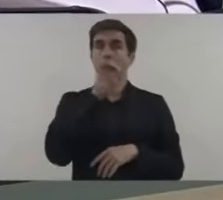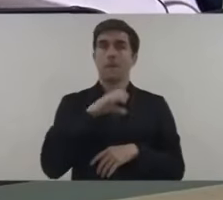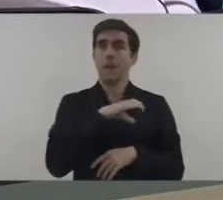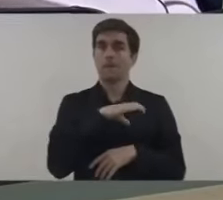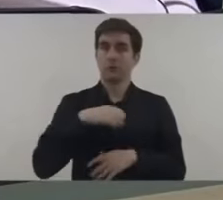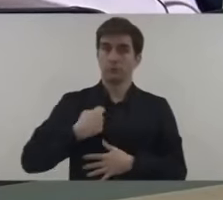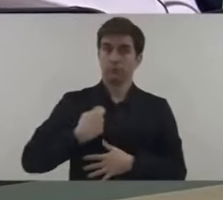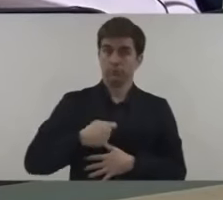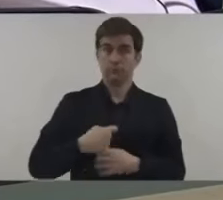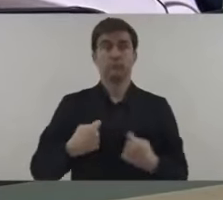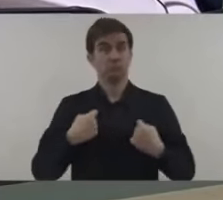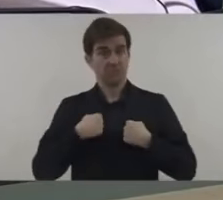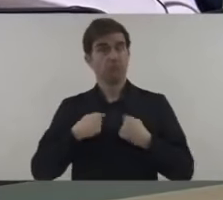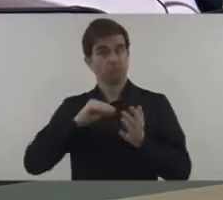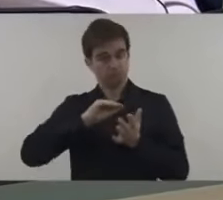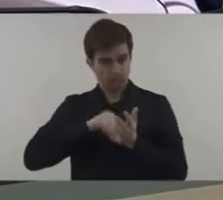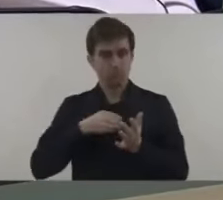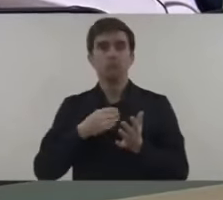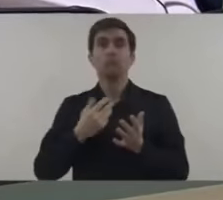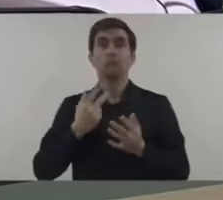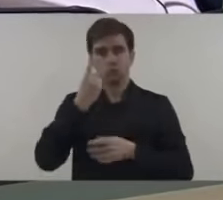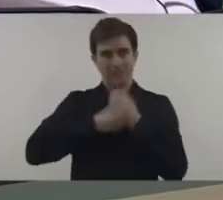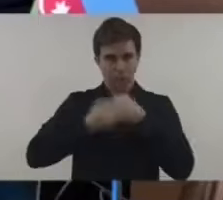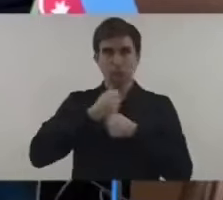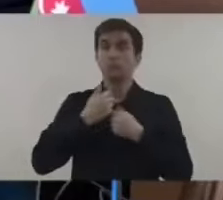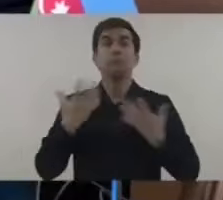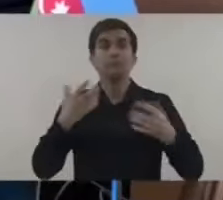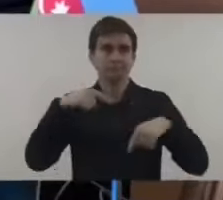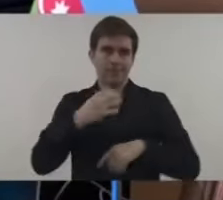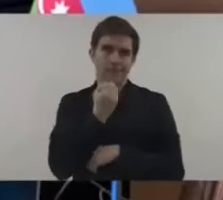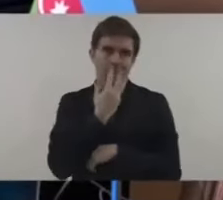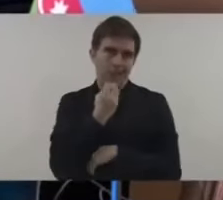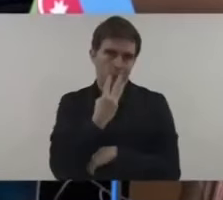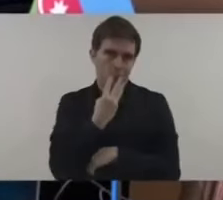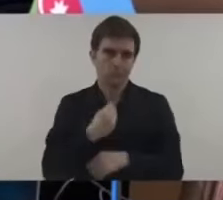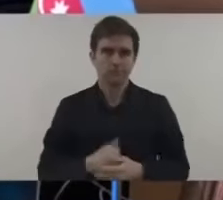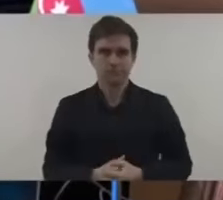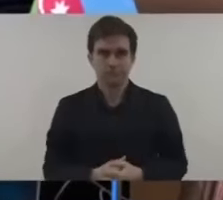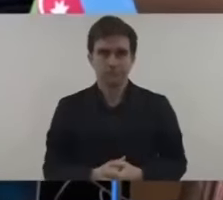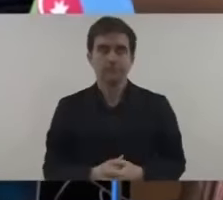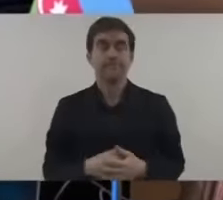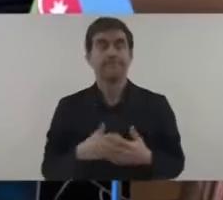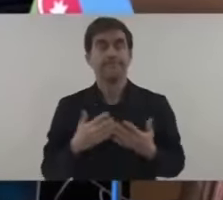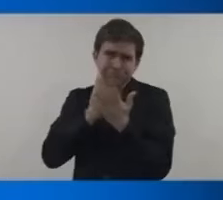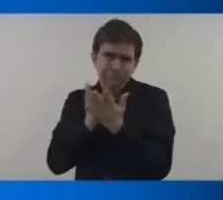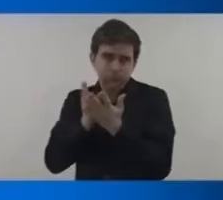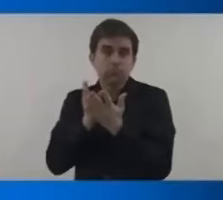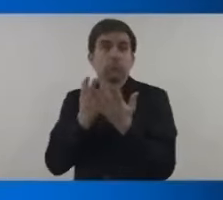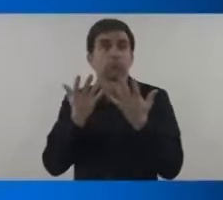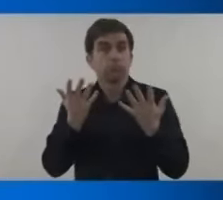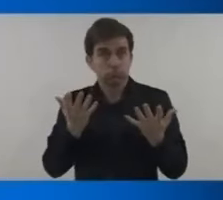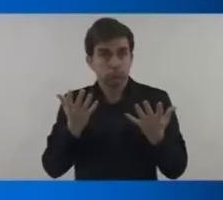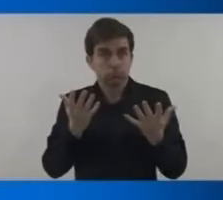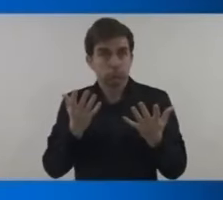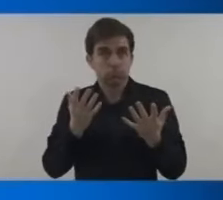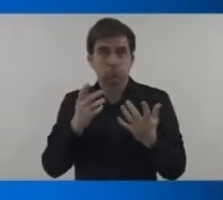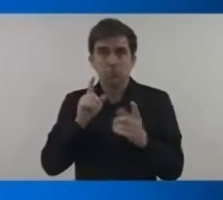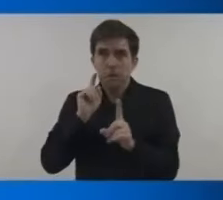intensifying crackdown on freedom of speech ahead of the climate summit including against climate activists and journalists